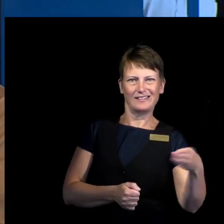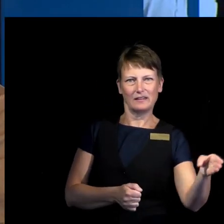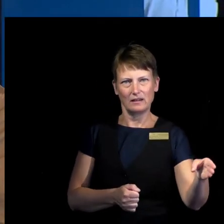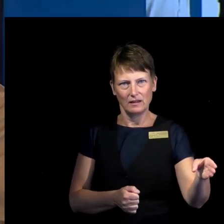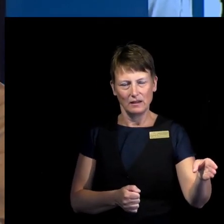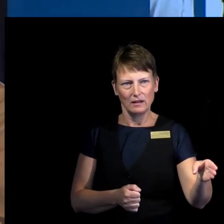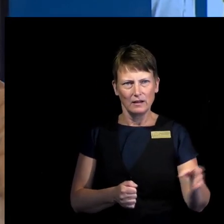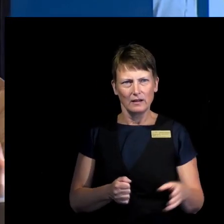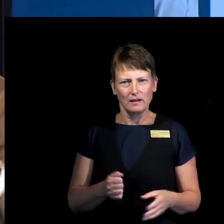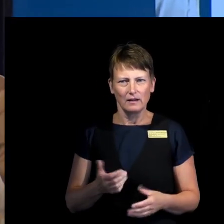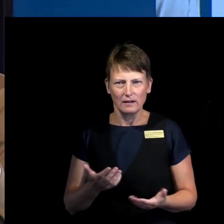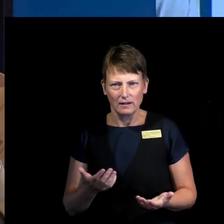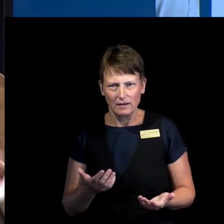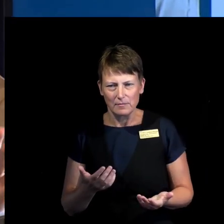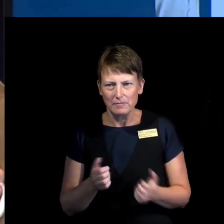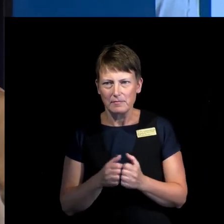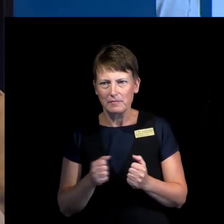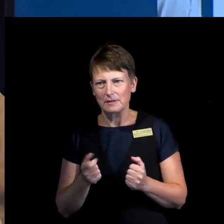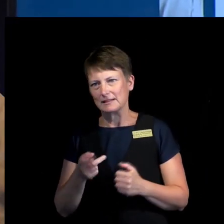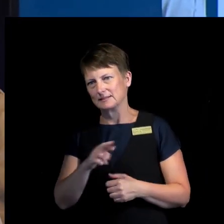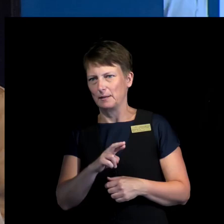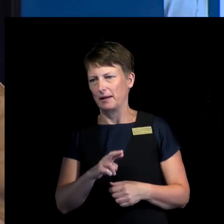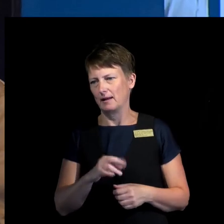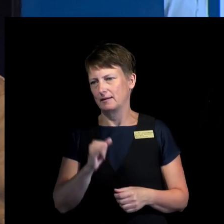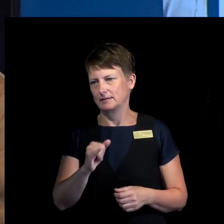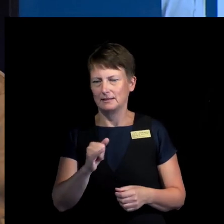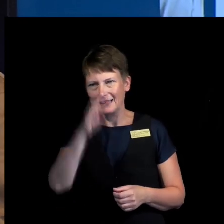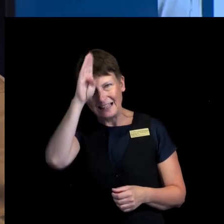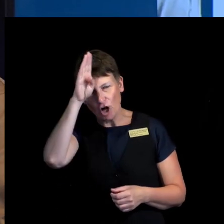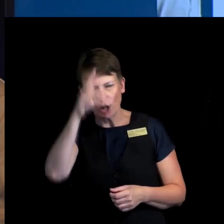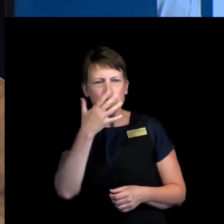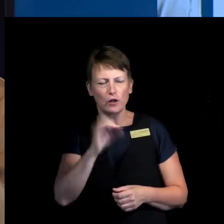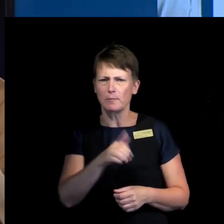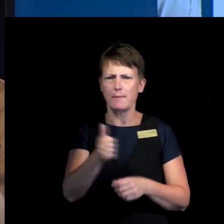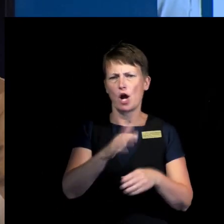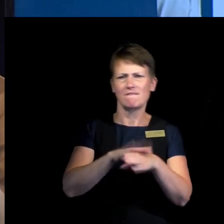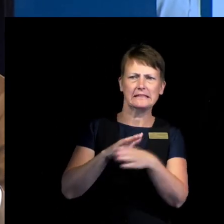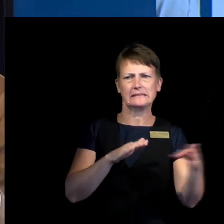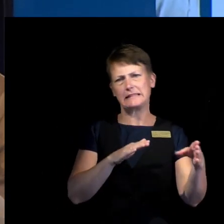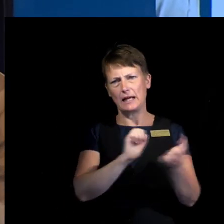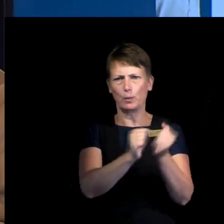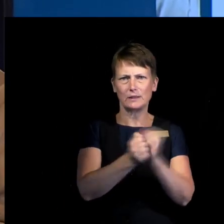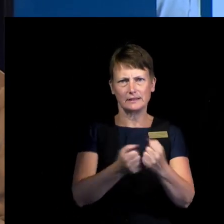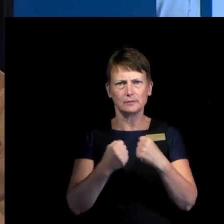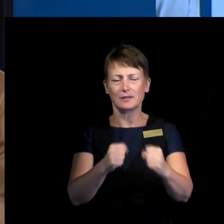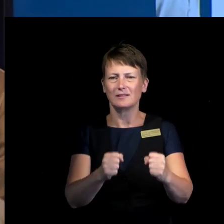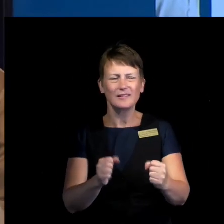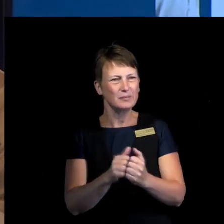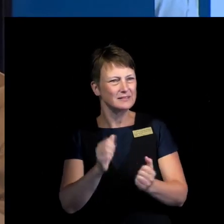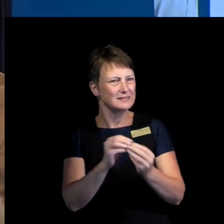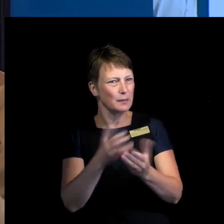rights lawyers from doing proper welfare in, in Iraq, it's, it's not true. And we need to be very clear that these are legal